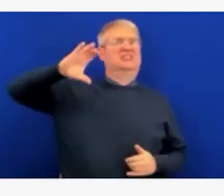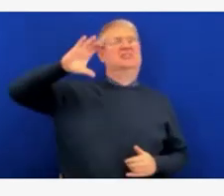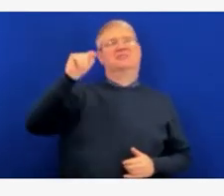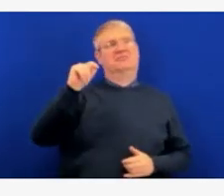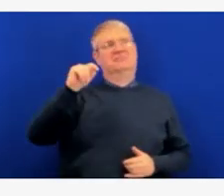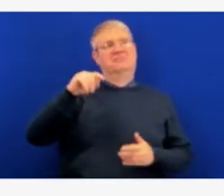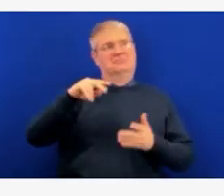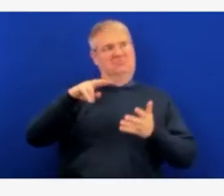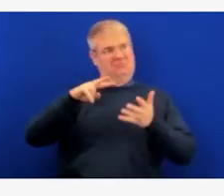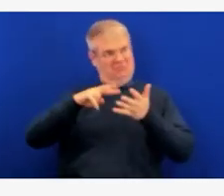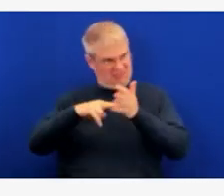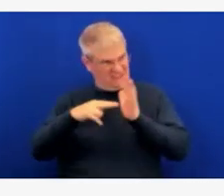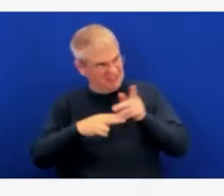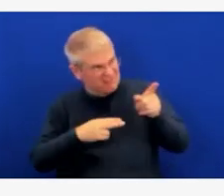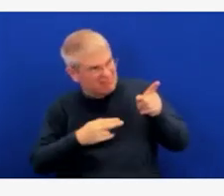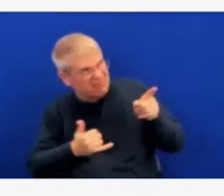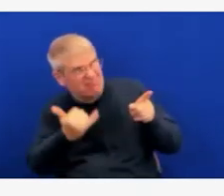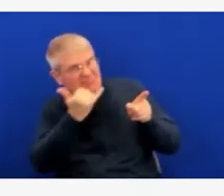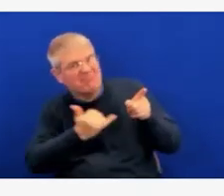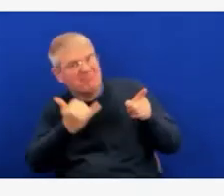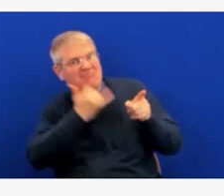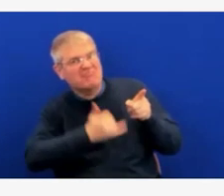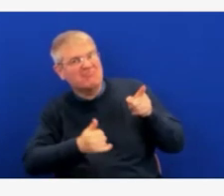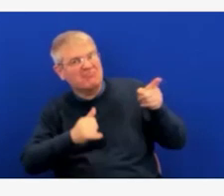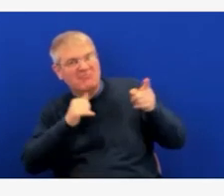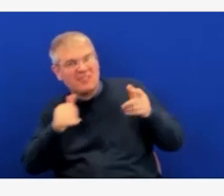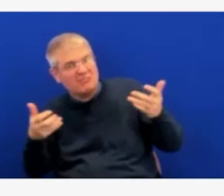and some of those cases not being recorded?